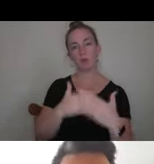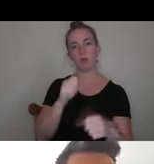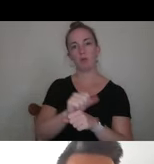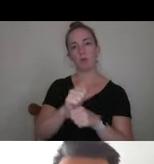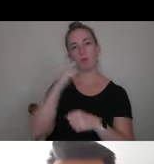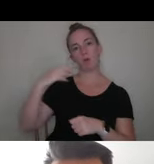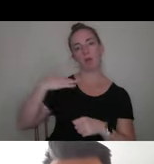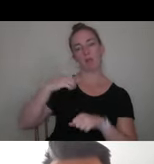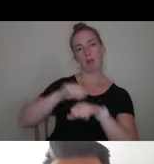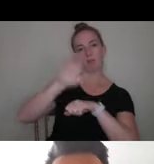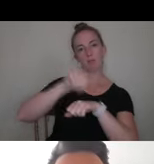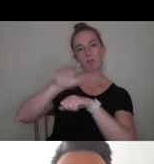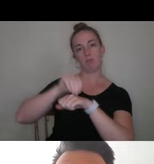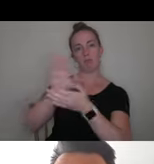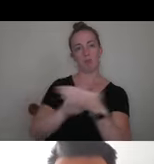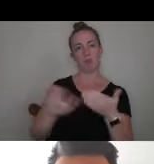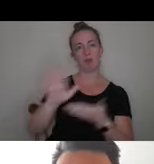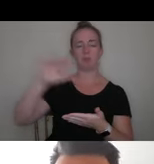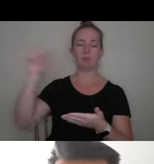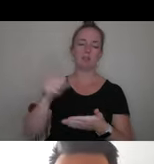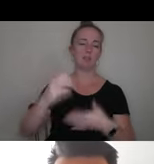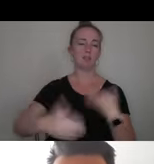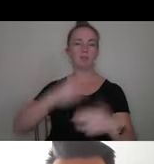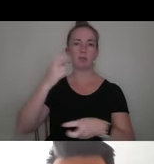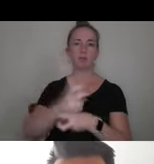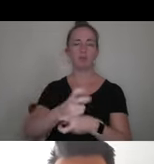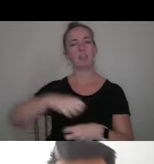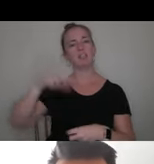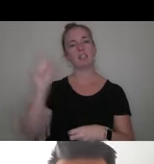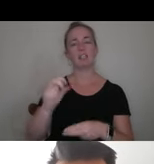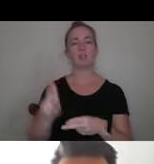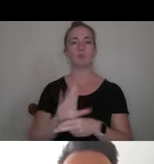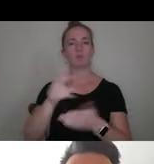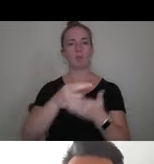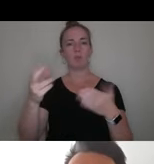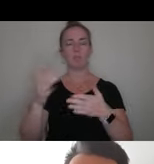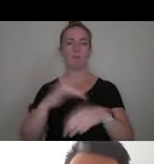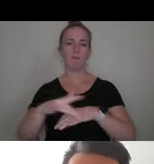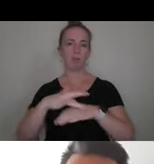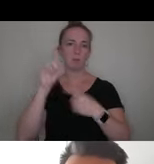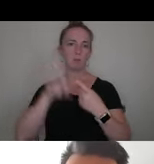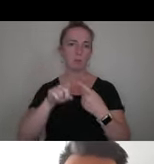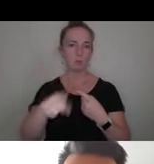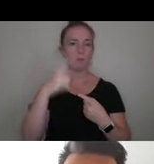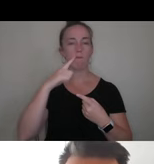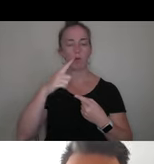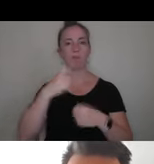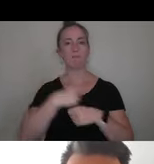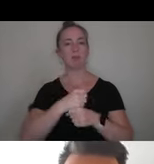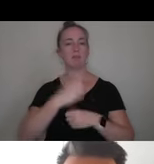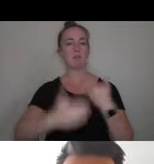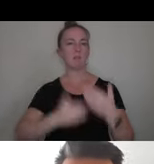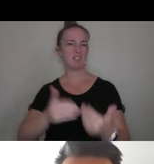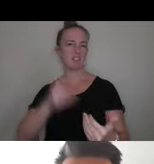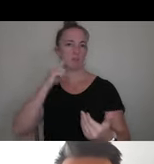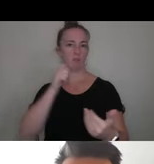to college. Yes, it's a hard process. And yes, use the resources that are available to you in order to make that process a little easier